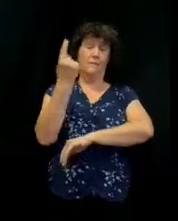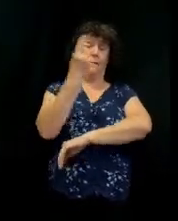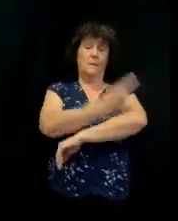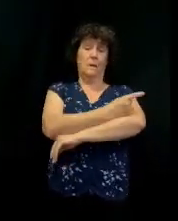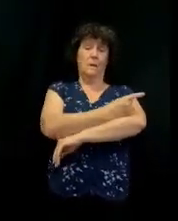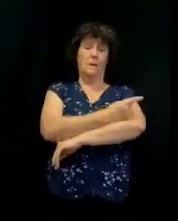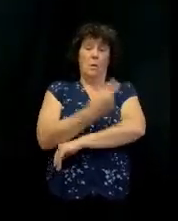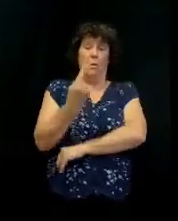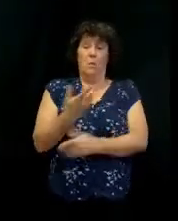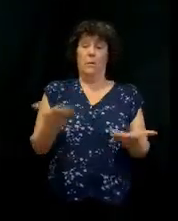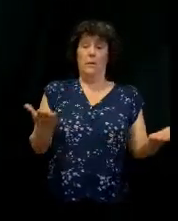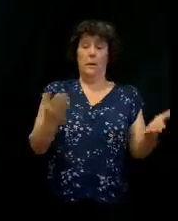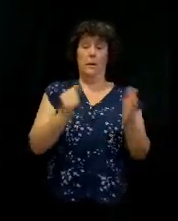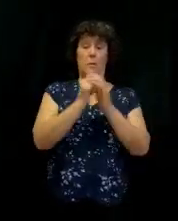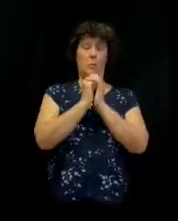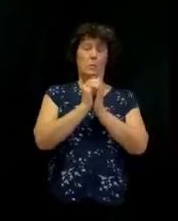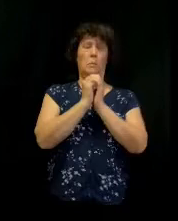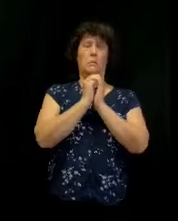That's it.